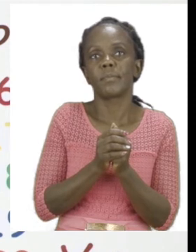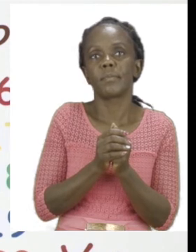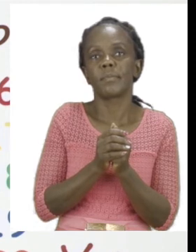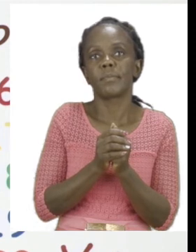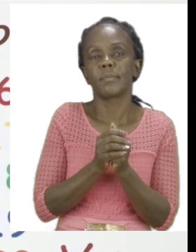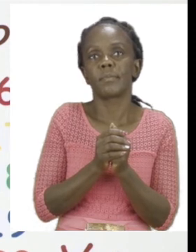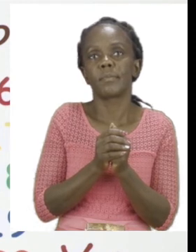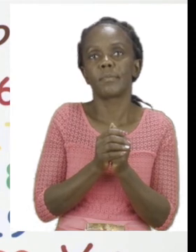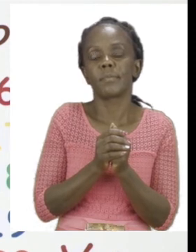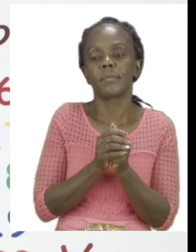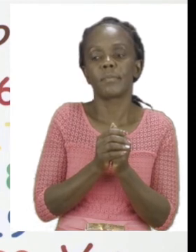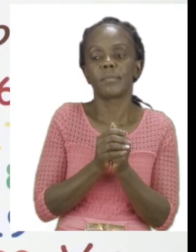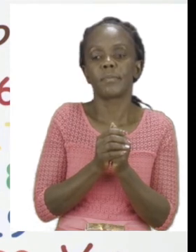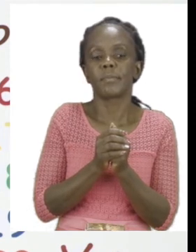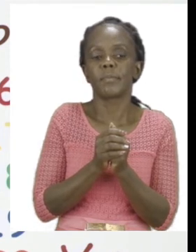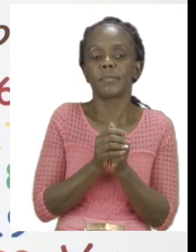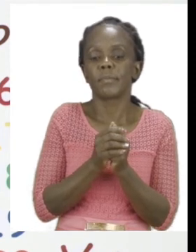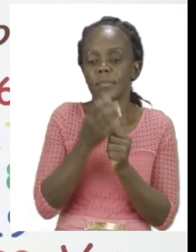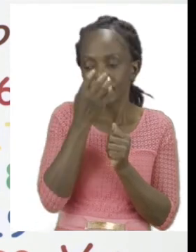sing our special goodbye song.